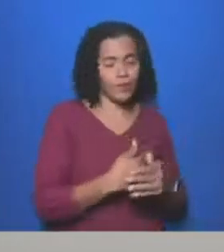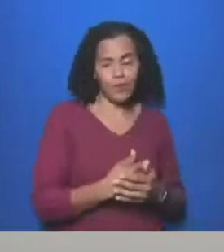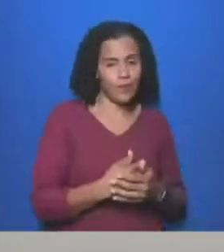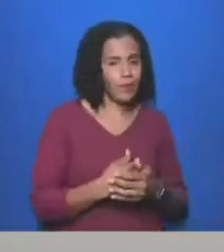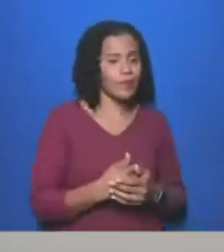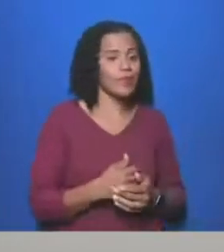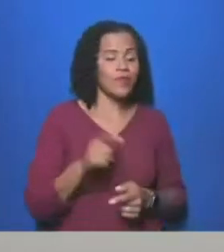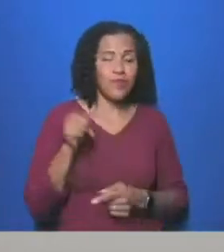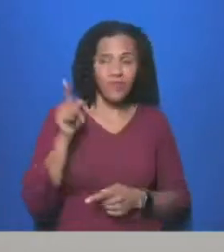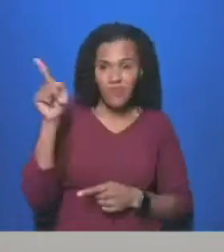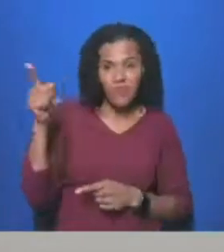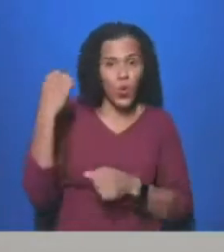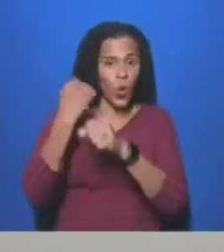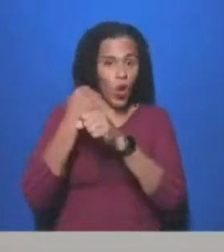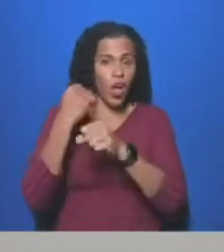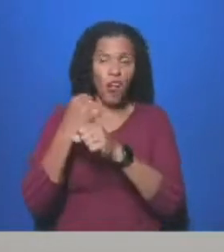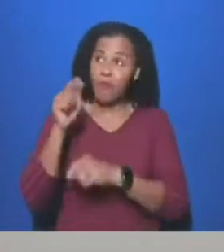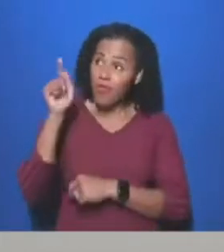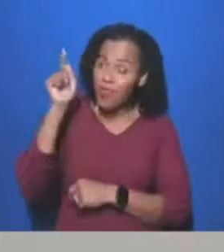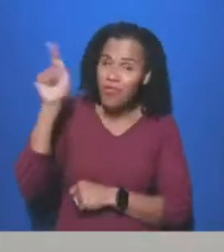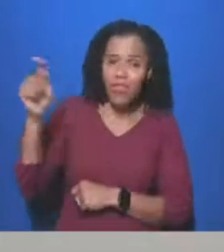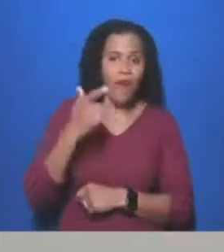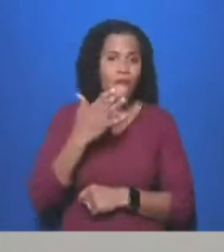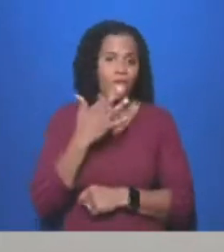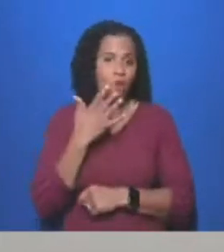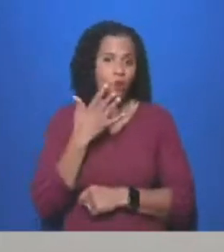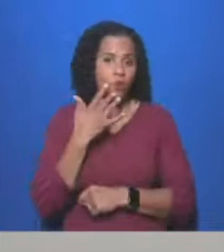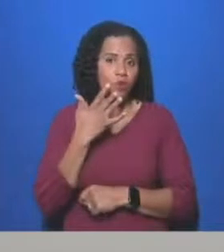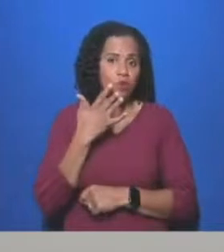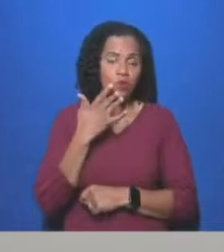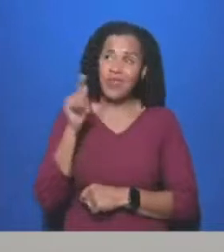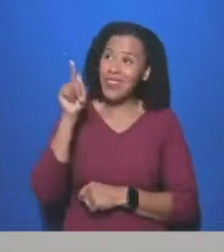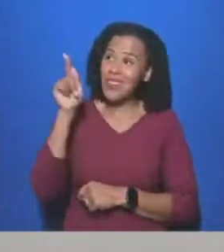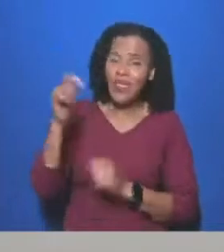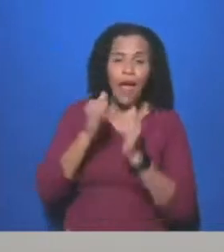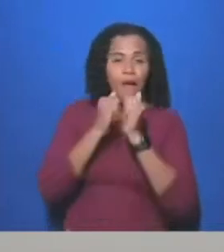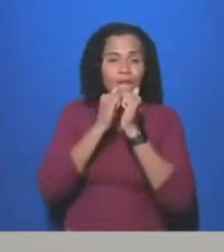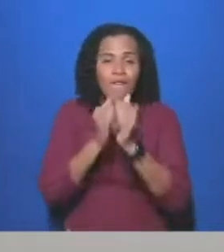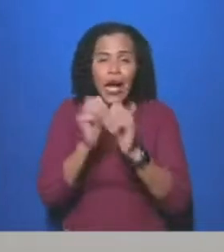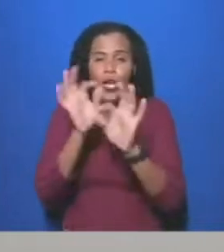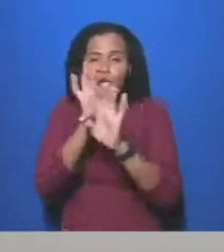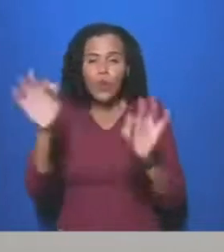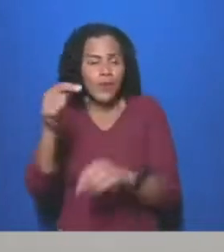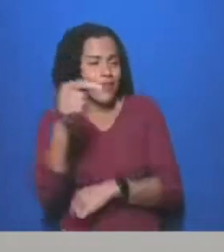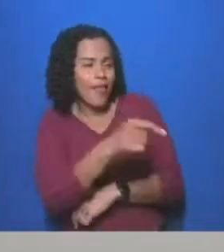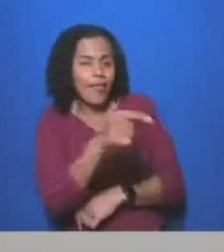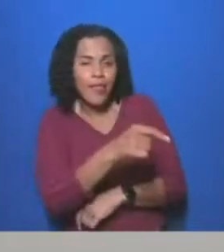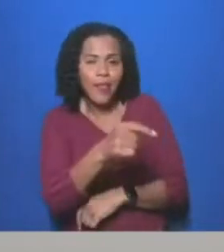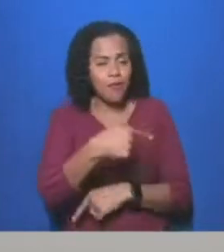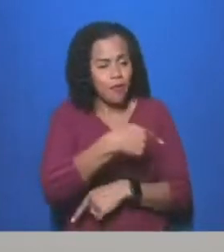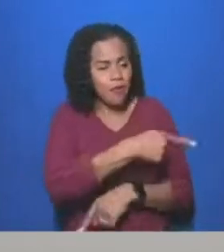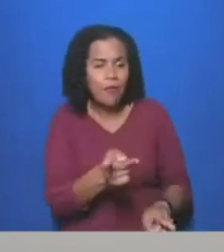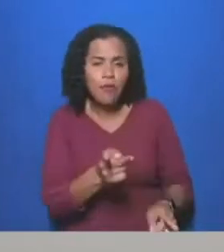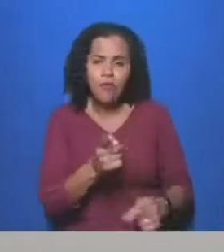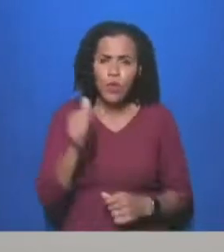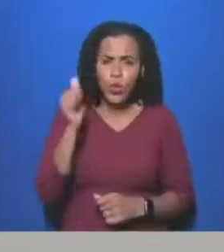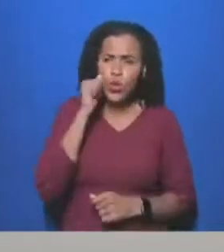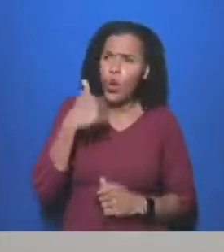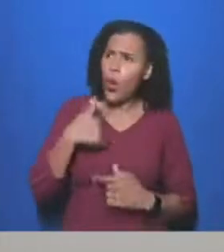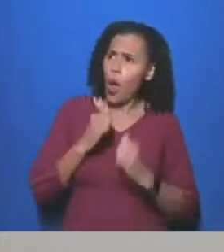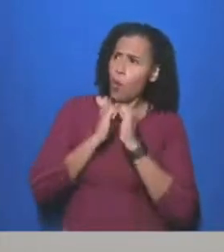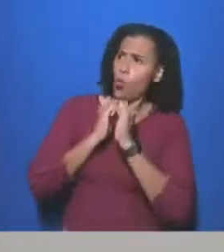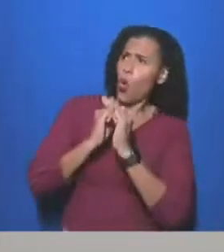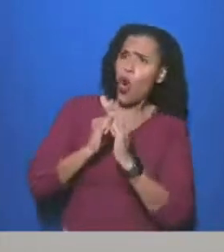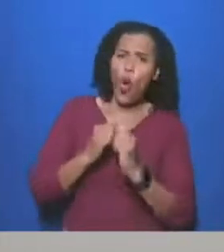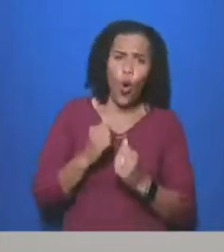governments that know the price of everything but the value and nothing. But our members know their worth. £15 an hour is not a